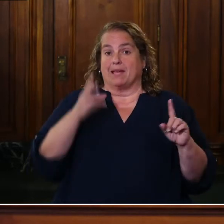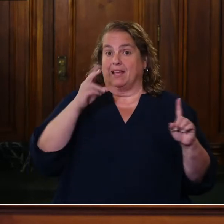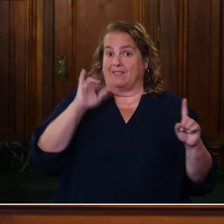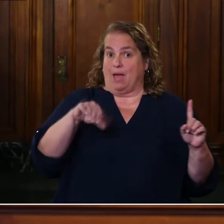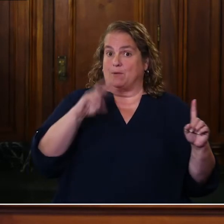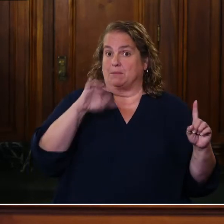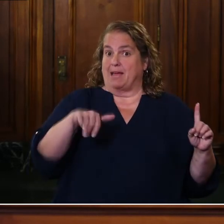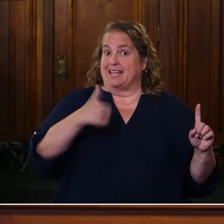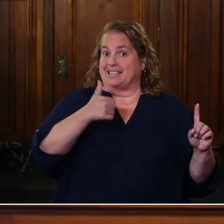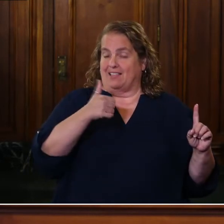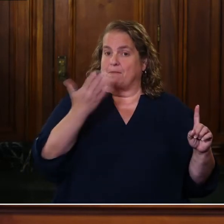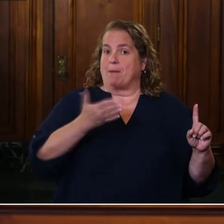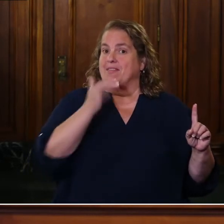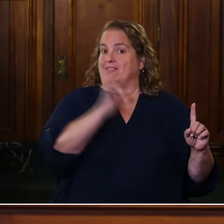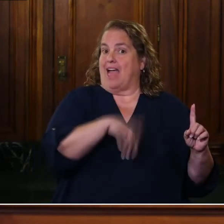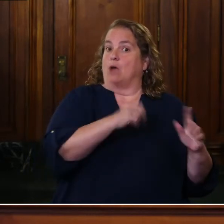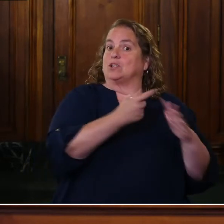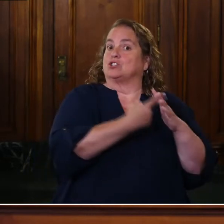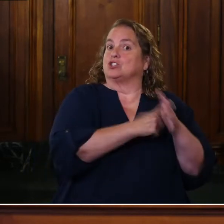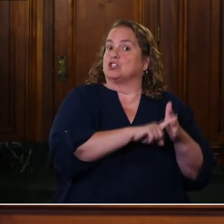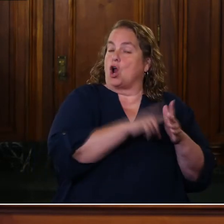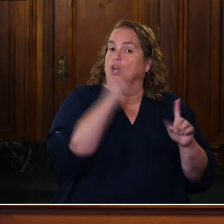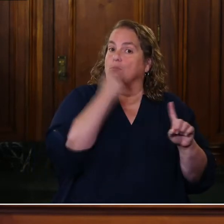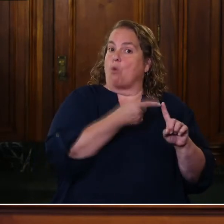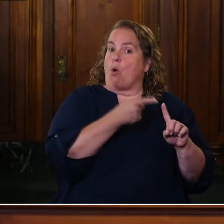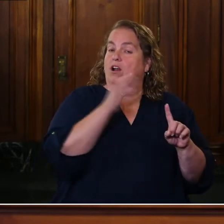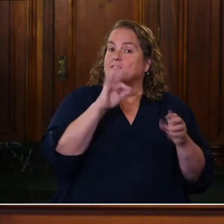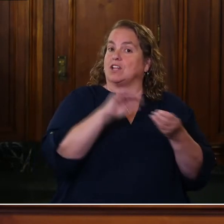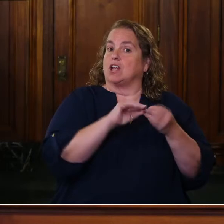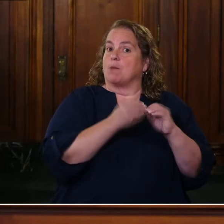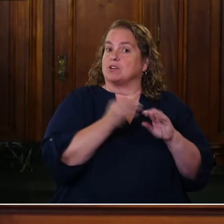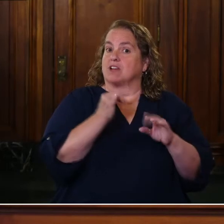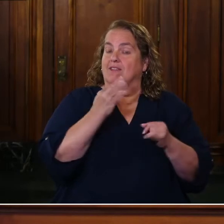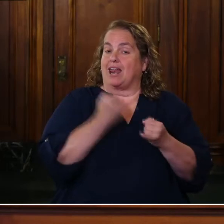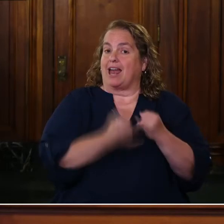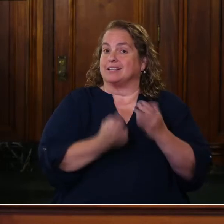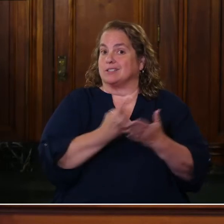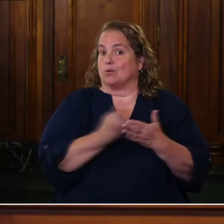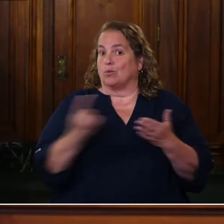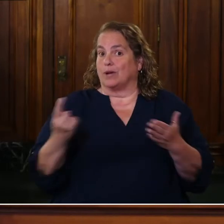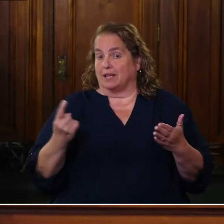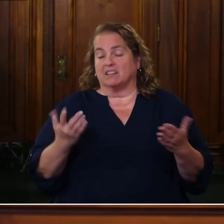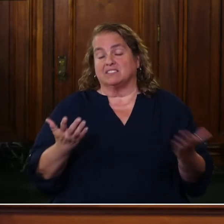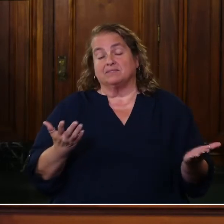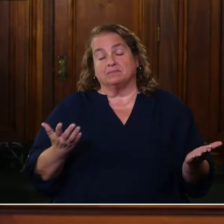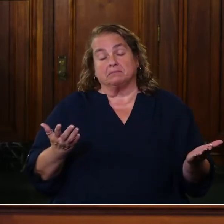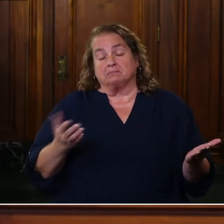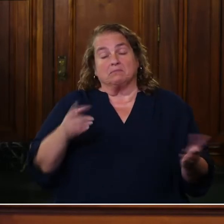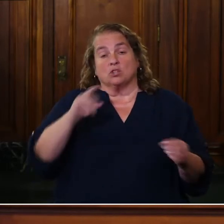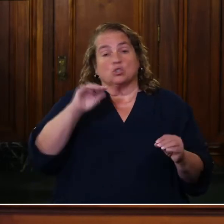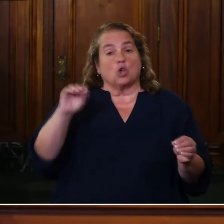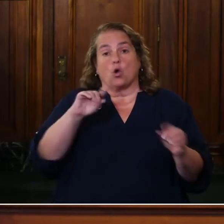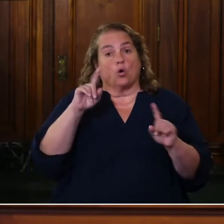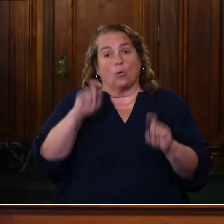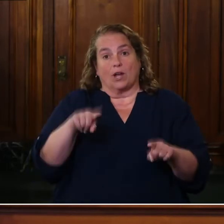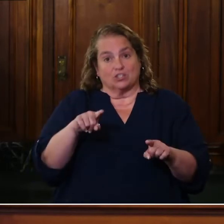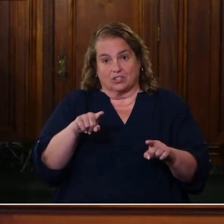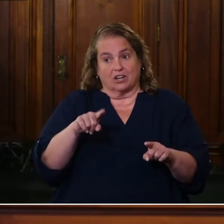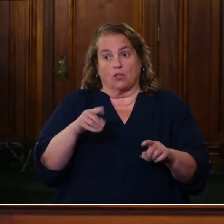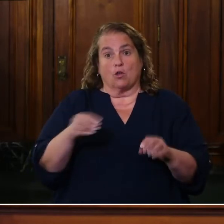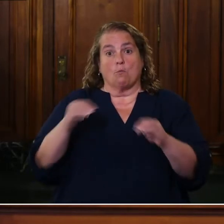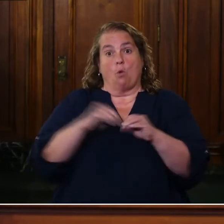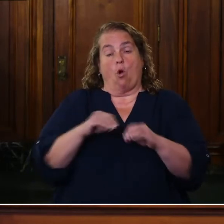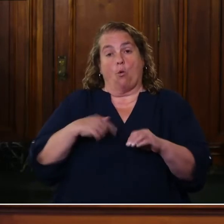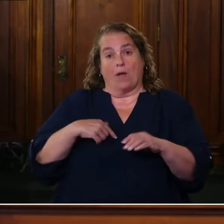for what then showed up in the numbers, uh, last week? I don't think there's, there's any question that, that the more we open up and